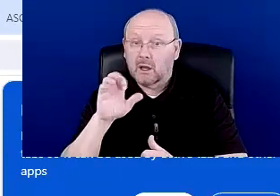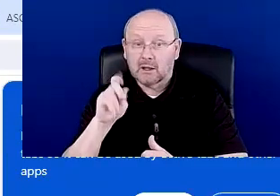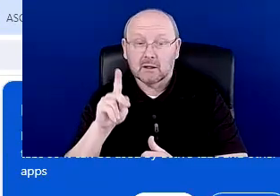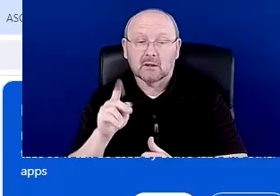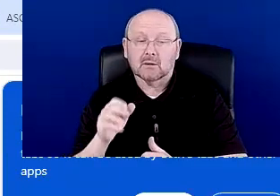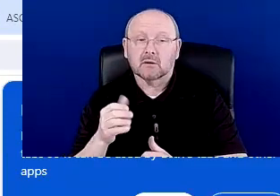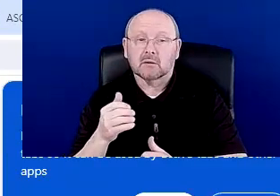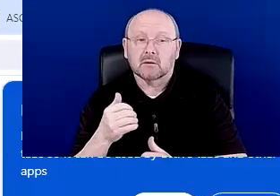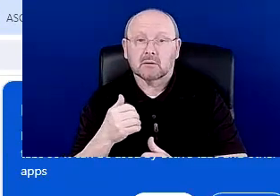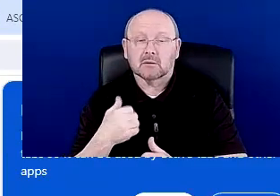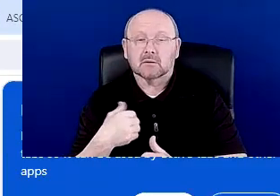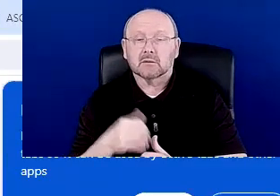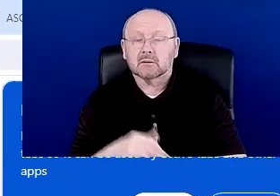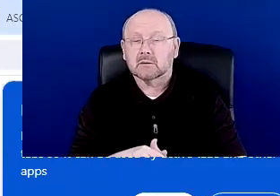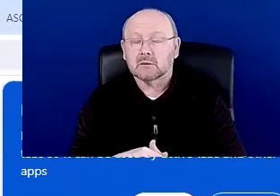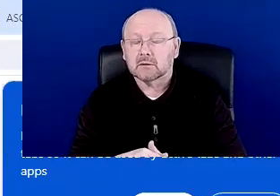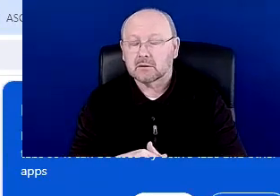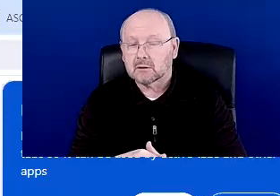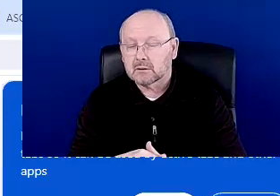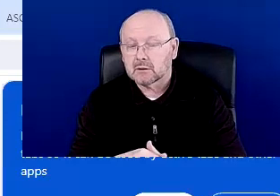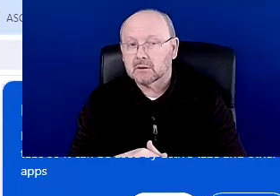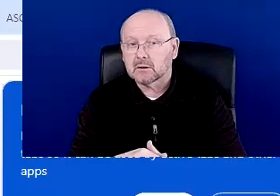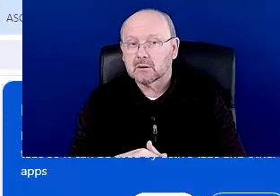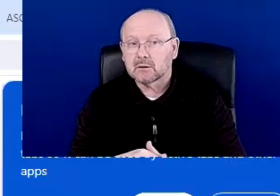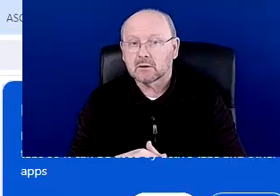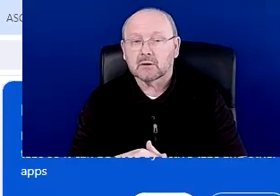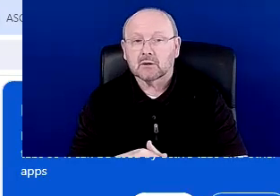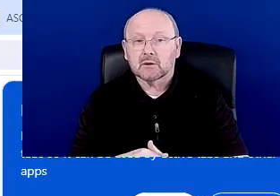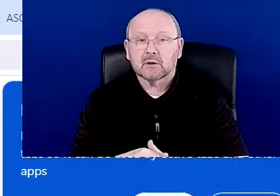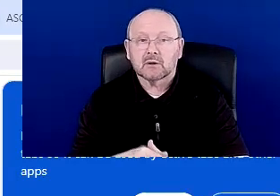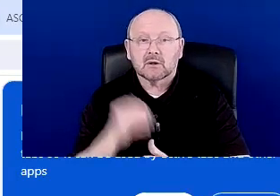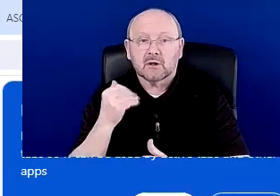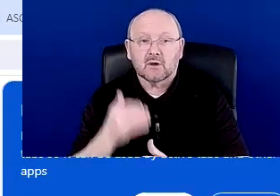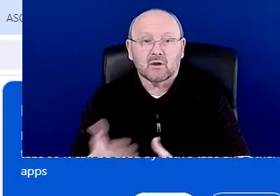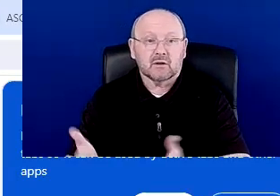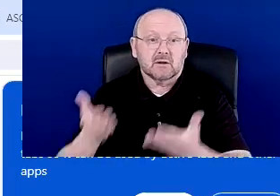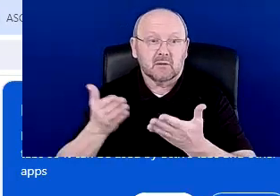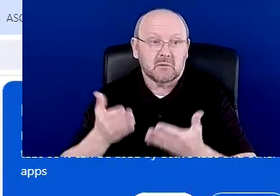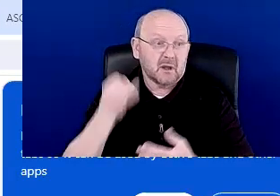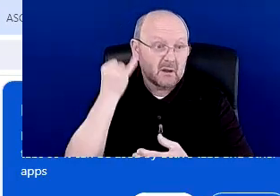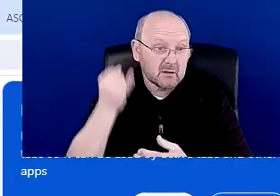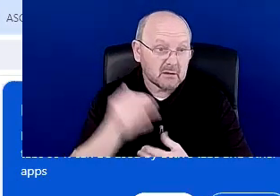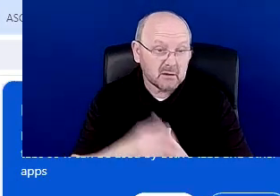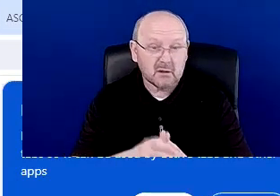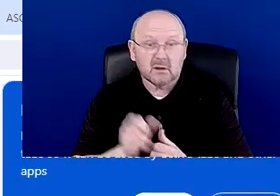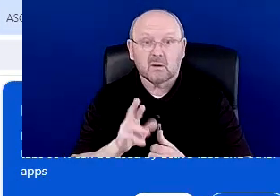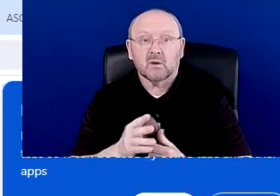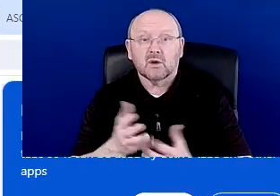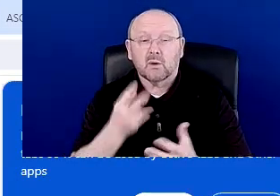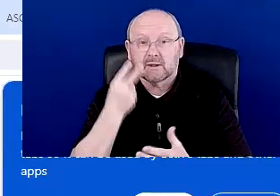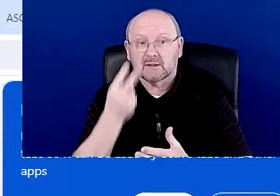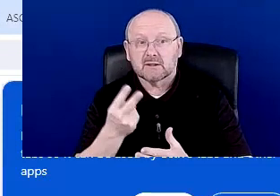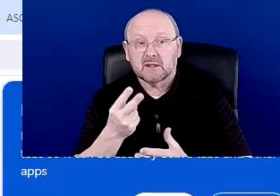you. Um, and feel free to send me suggestions, anything else you'd like to see on this guide.